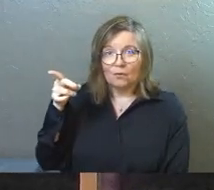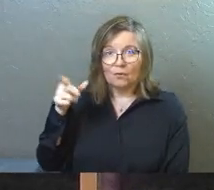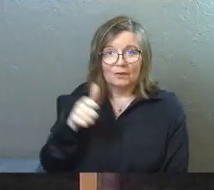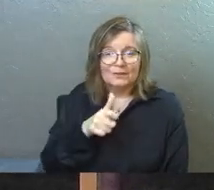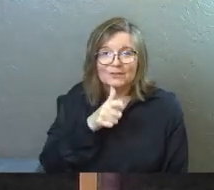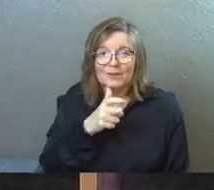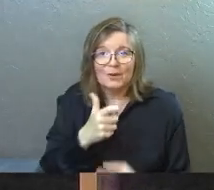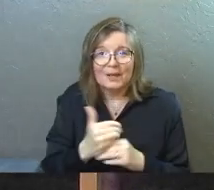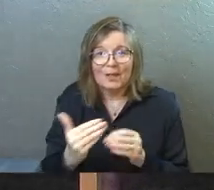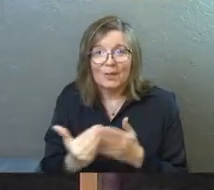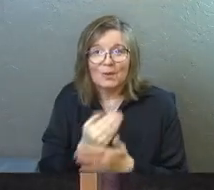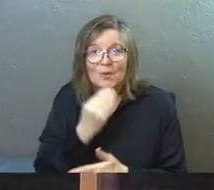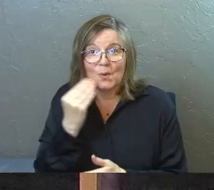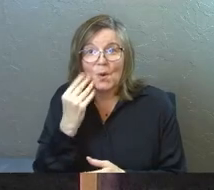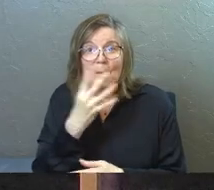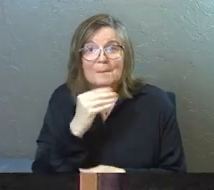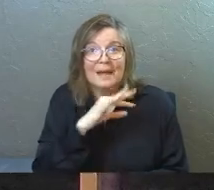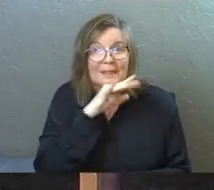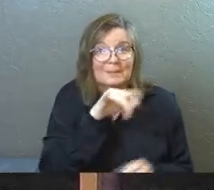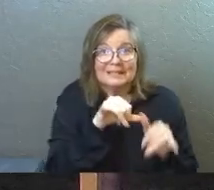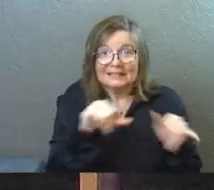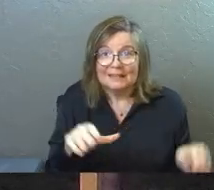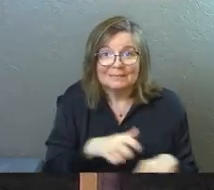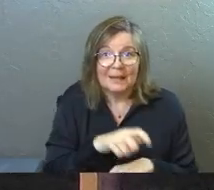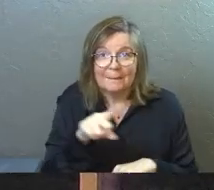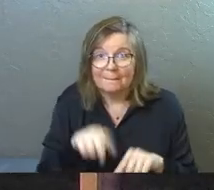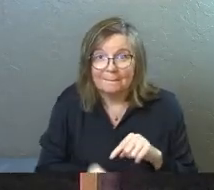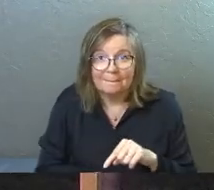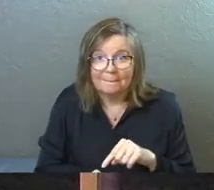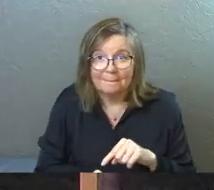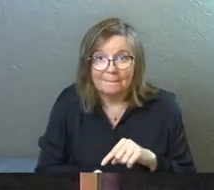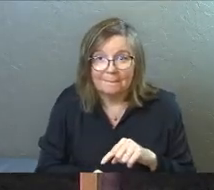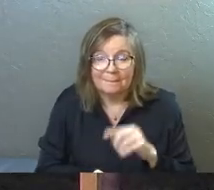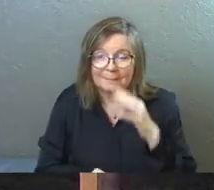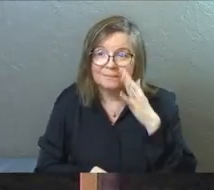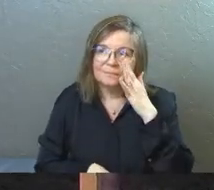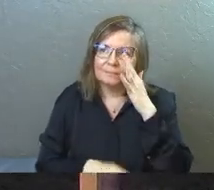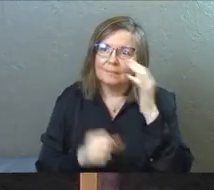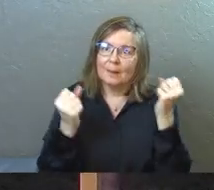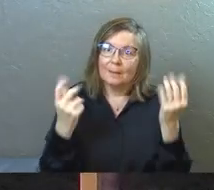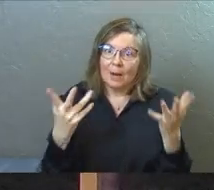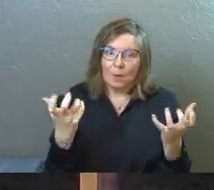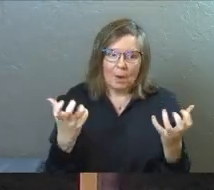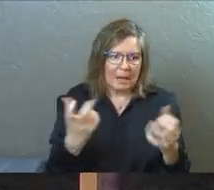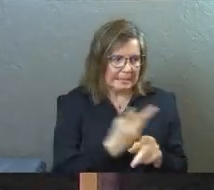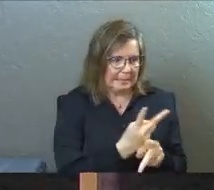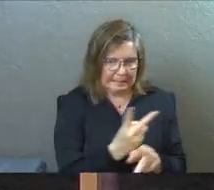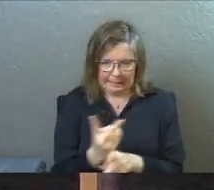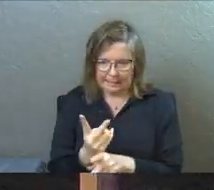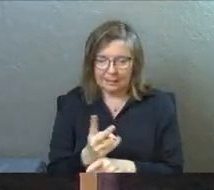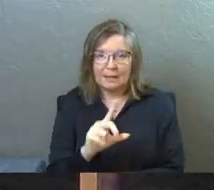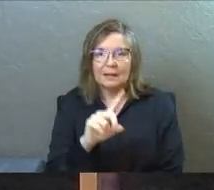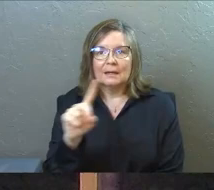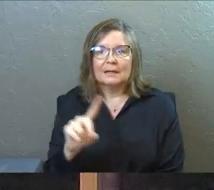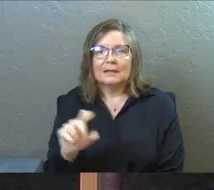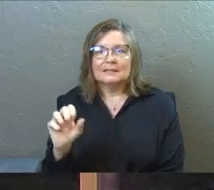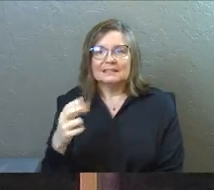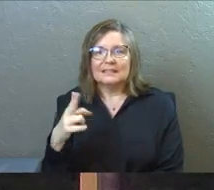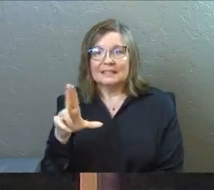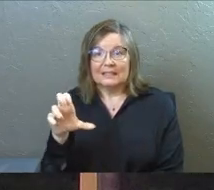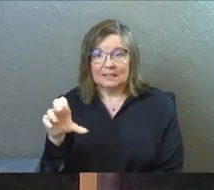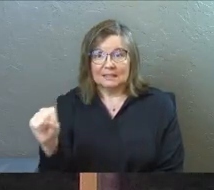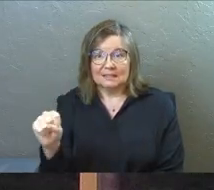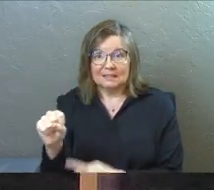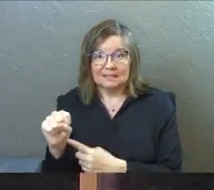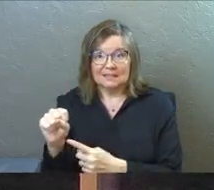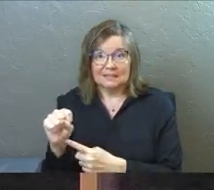You don't get the new home and the pig pen at the same time. That's what many of us want to do. Zacchaeus was the exact same way if you